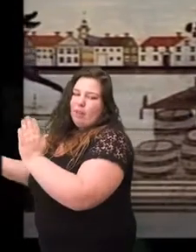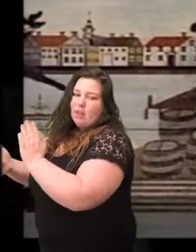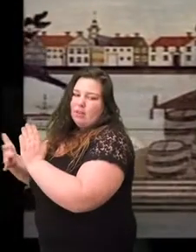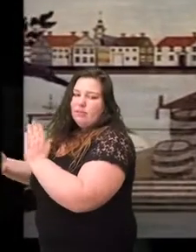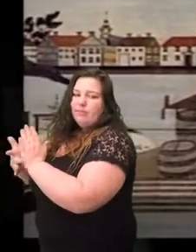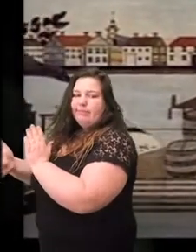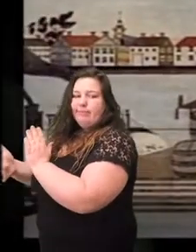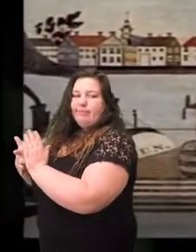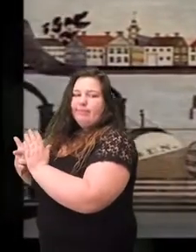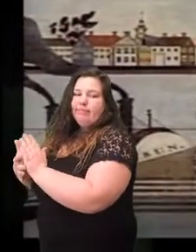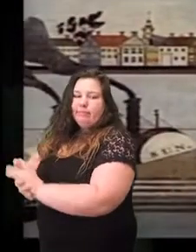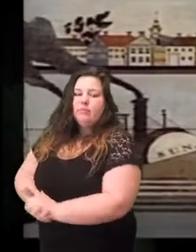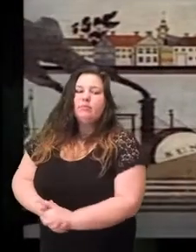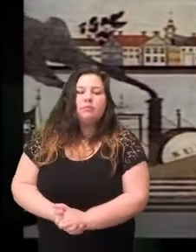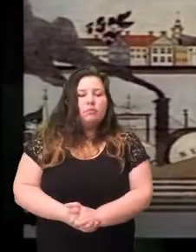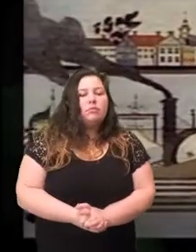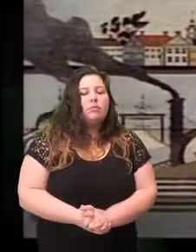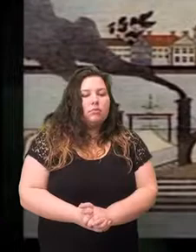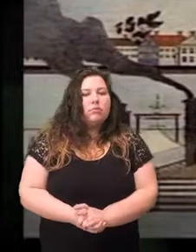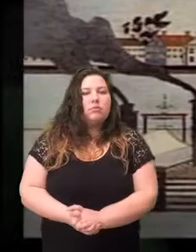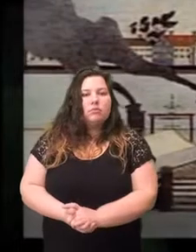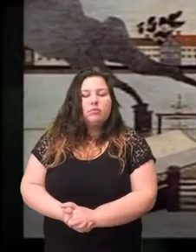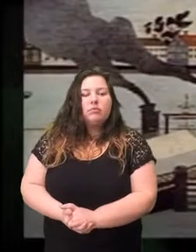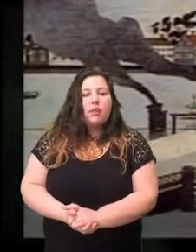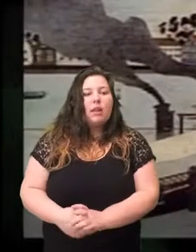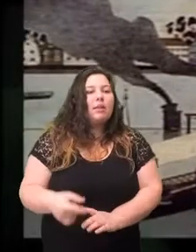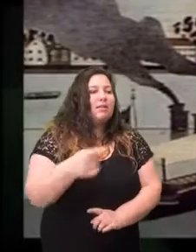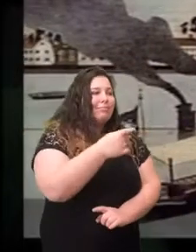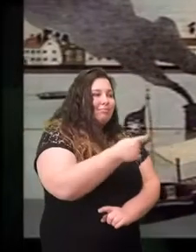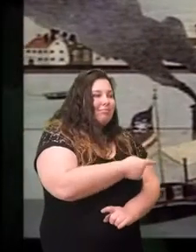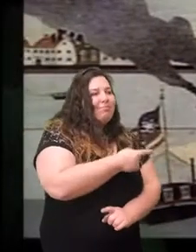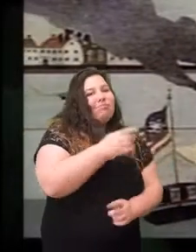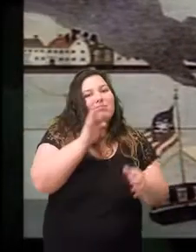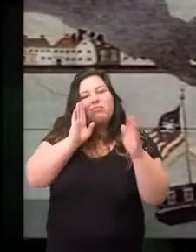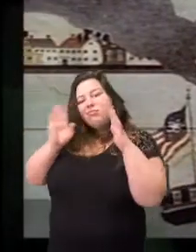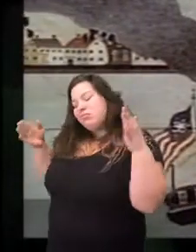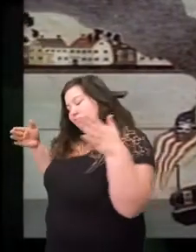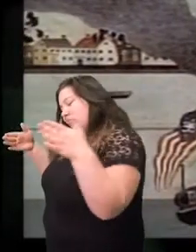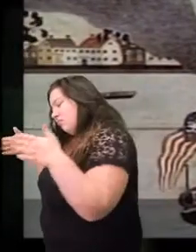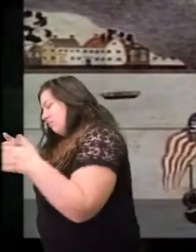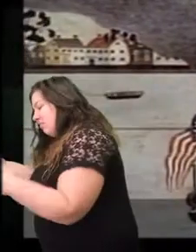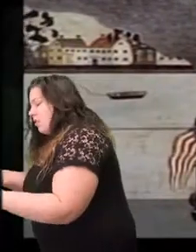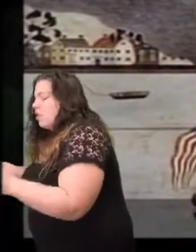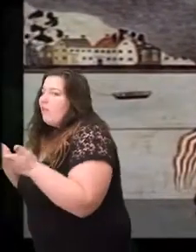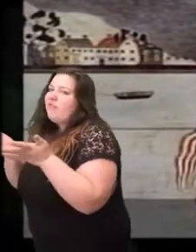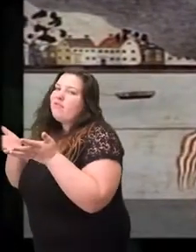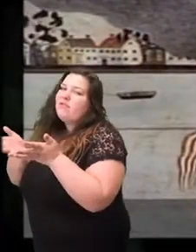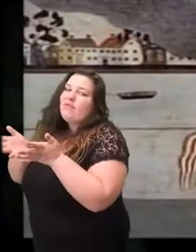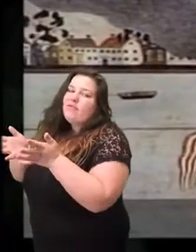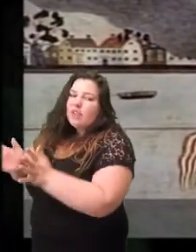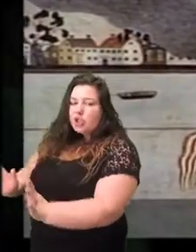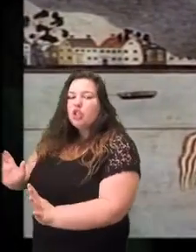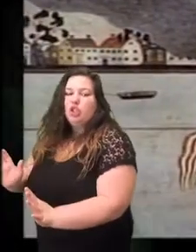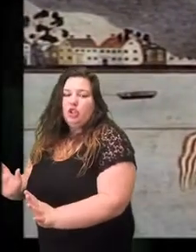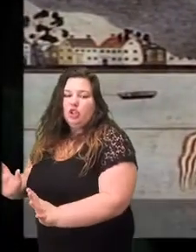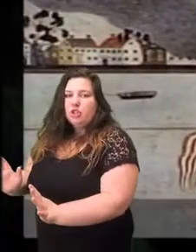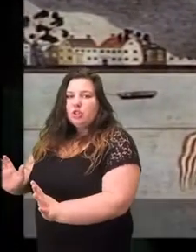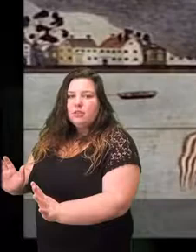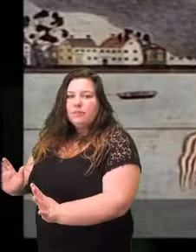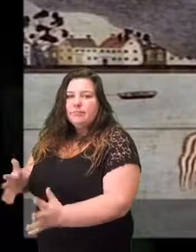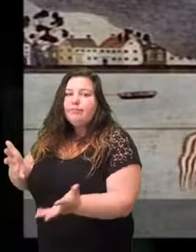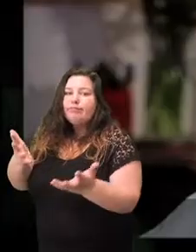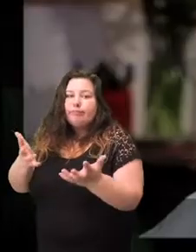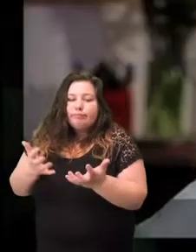and then into a manufacturing society and he was single-minded in his